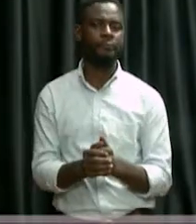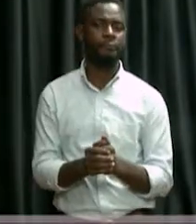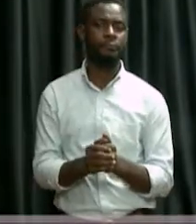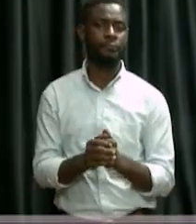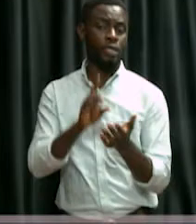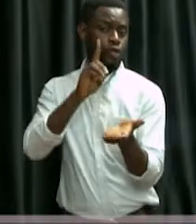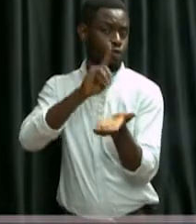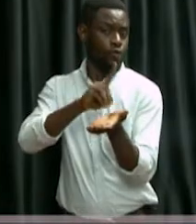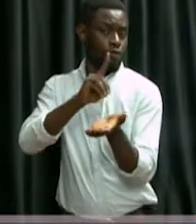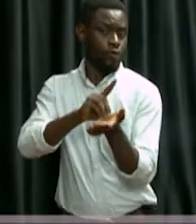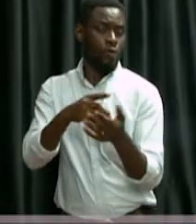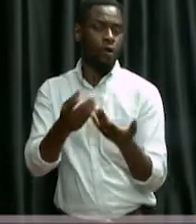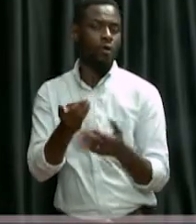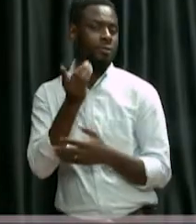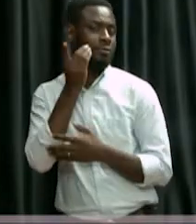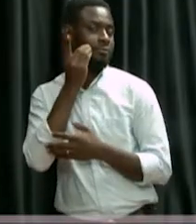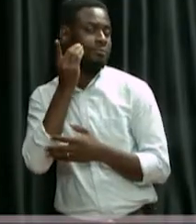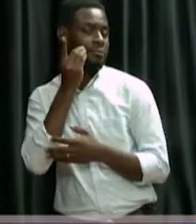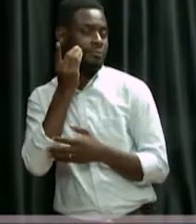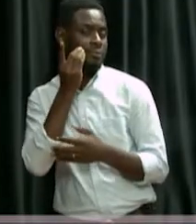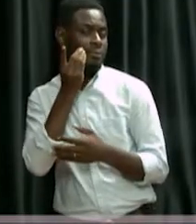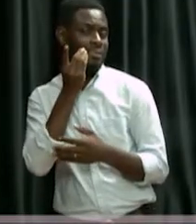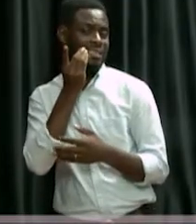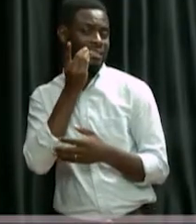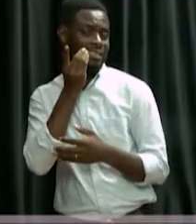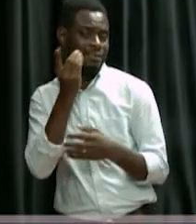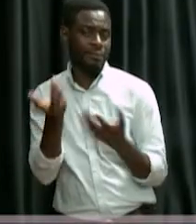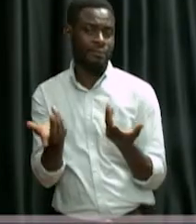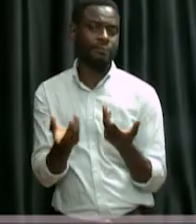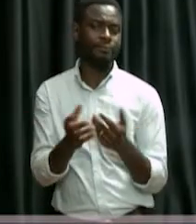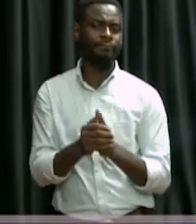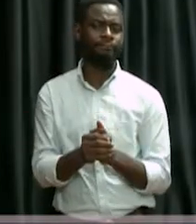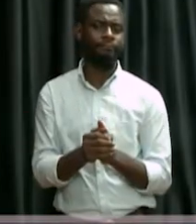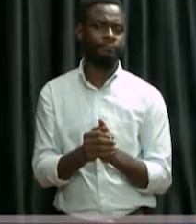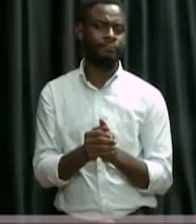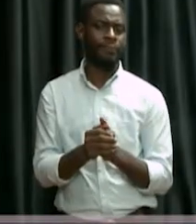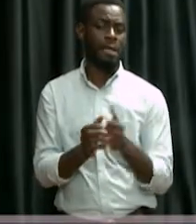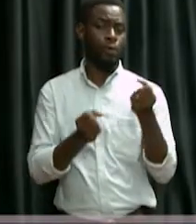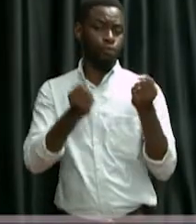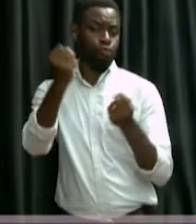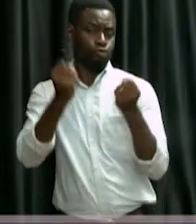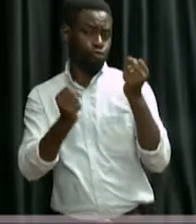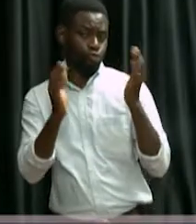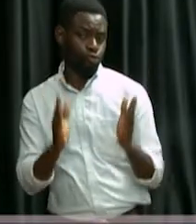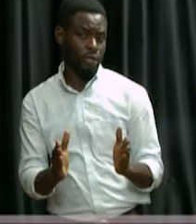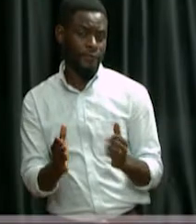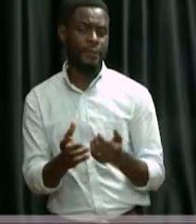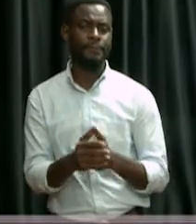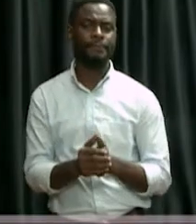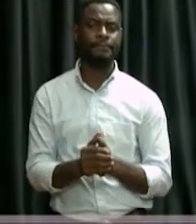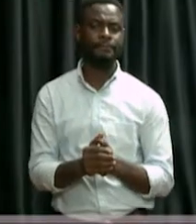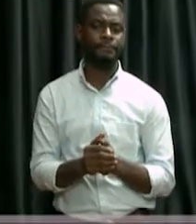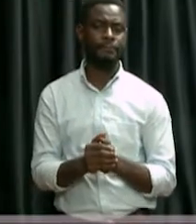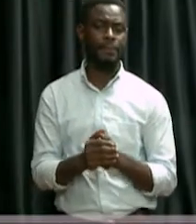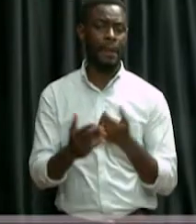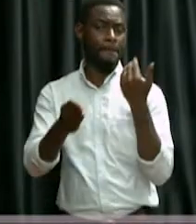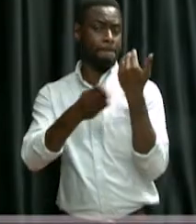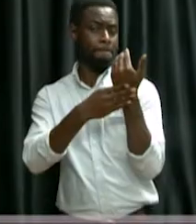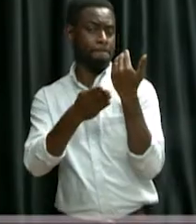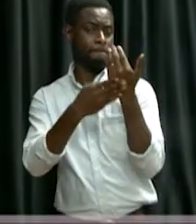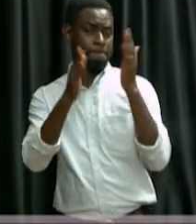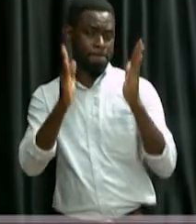doctor or dentist. Very interesting one, dentist, and then driver, banker,